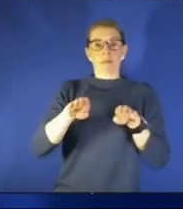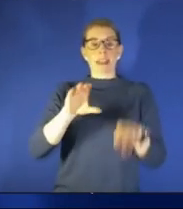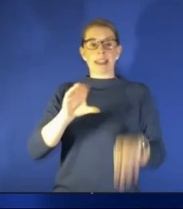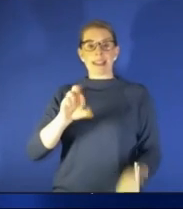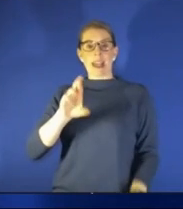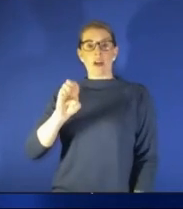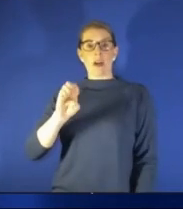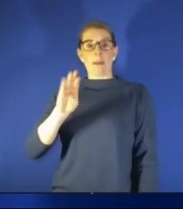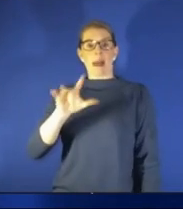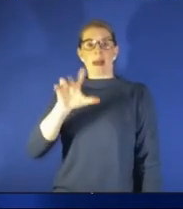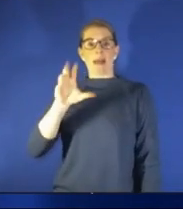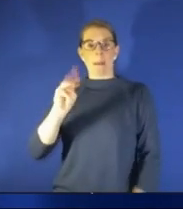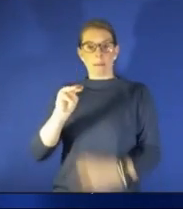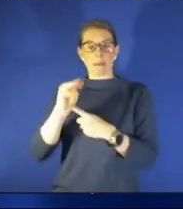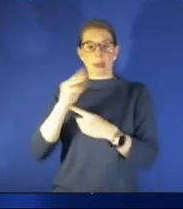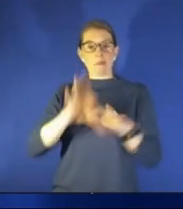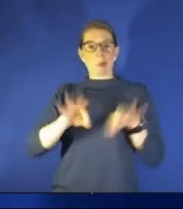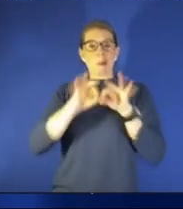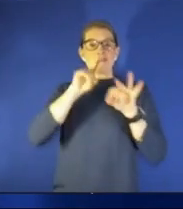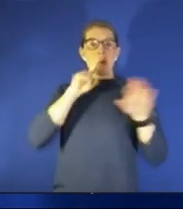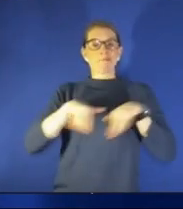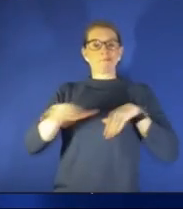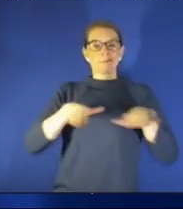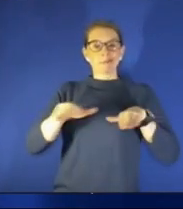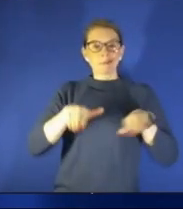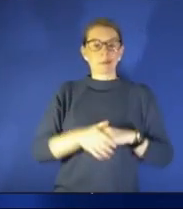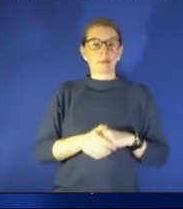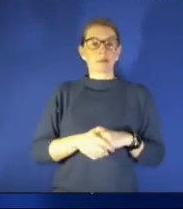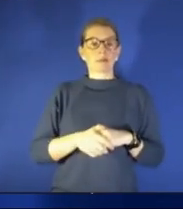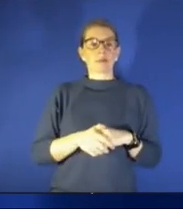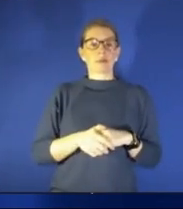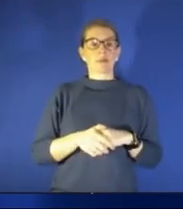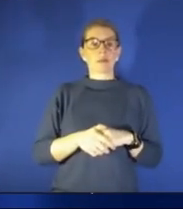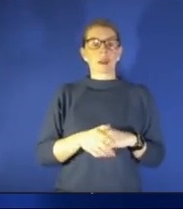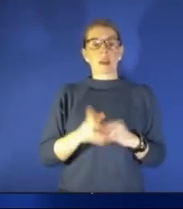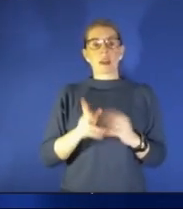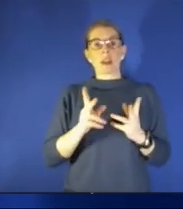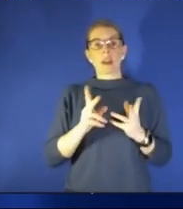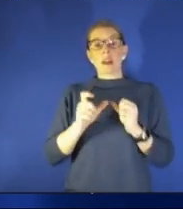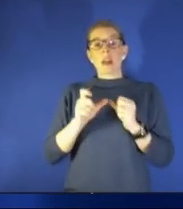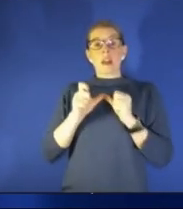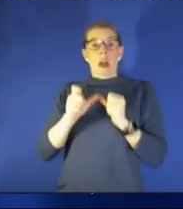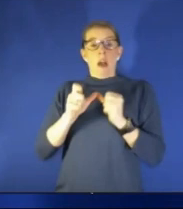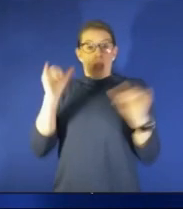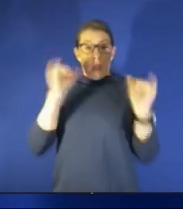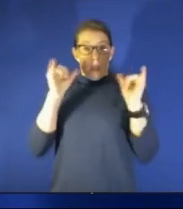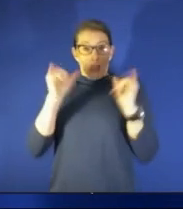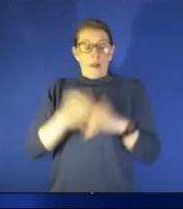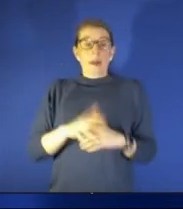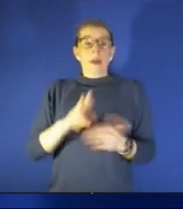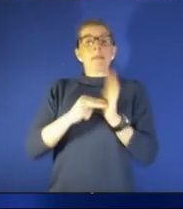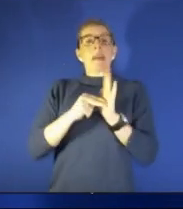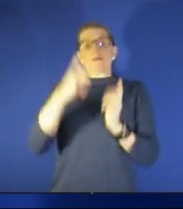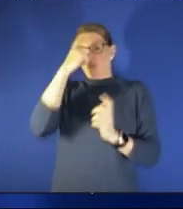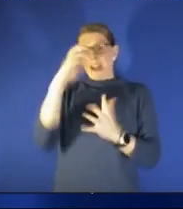coordination that's acute intoxication long-term use uh does damage the brain some of that may be reversible some of it is